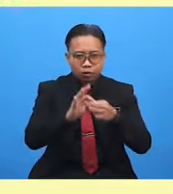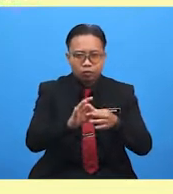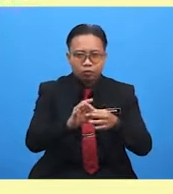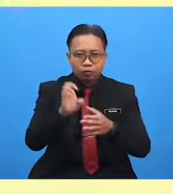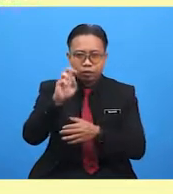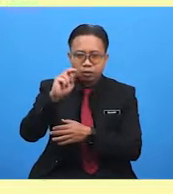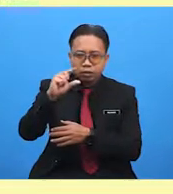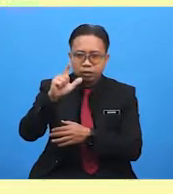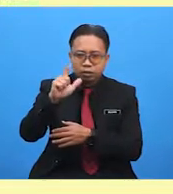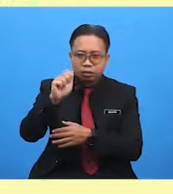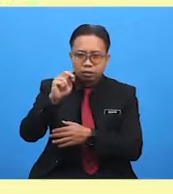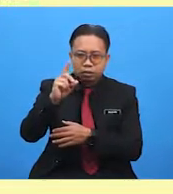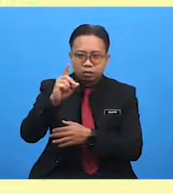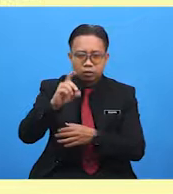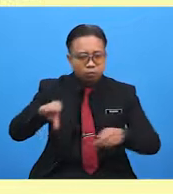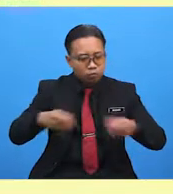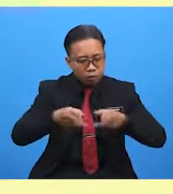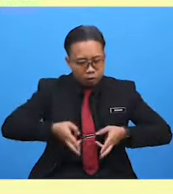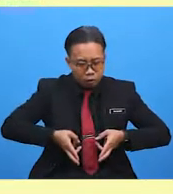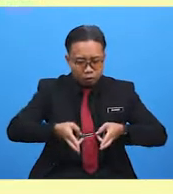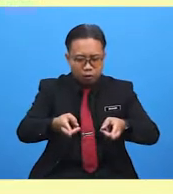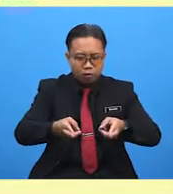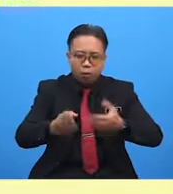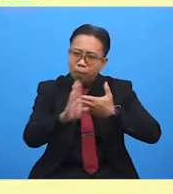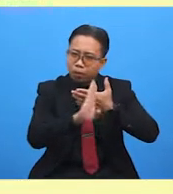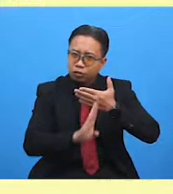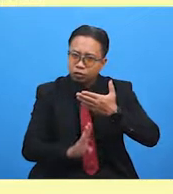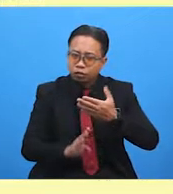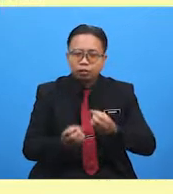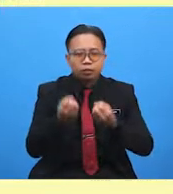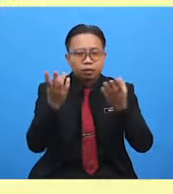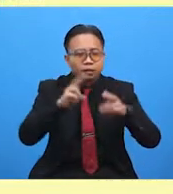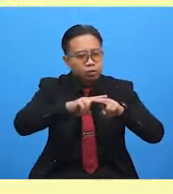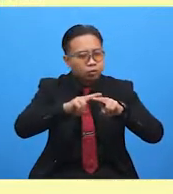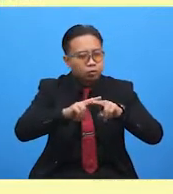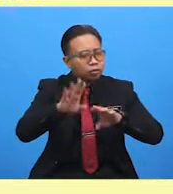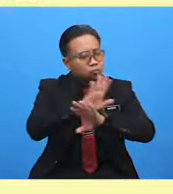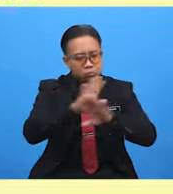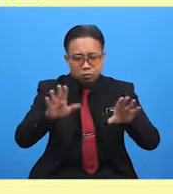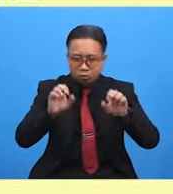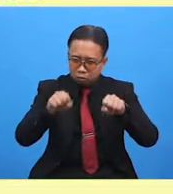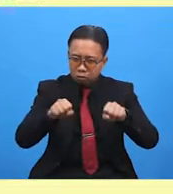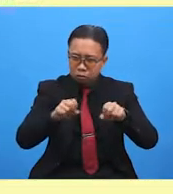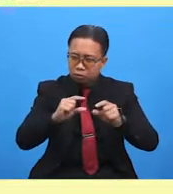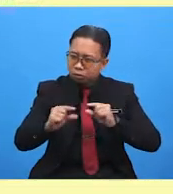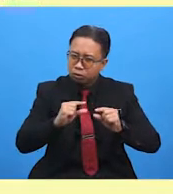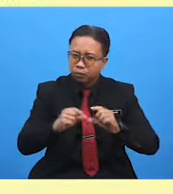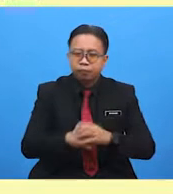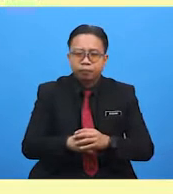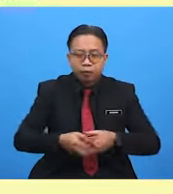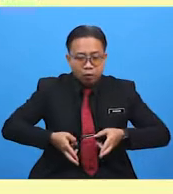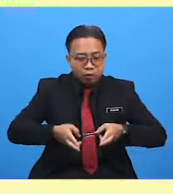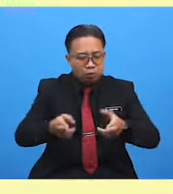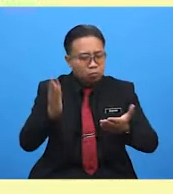made conditions on the roads very dangerous, and many trains are not running. Some roads are blocked by snow,